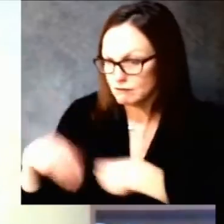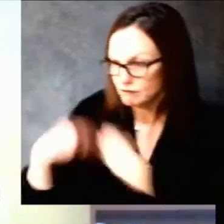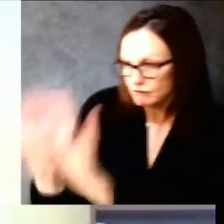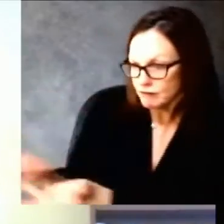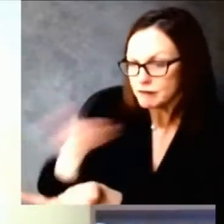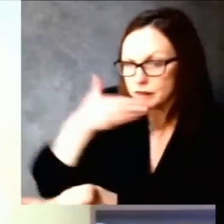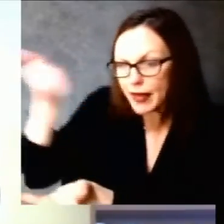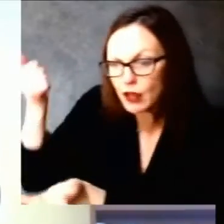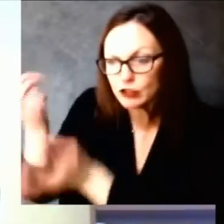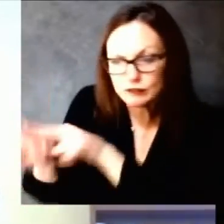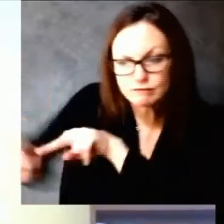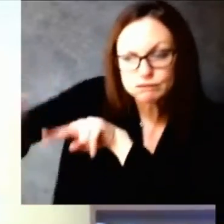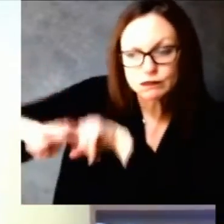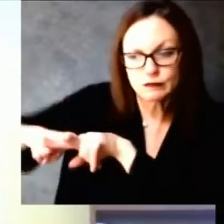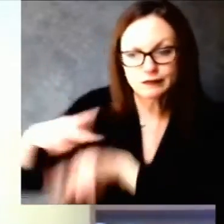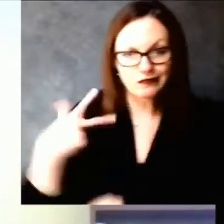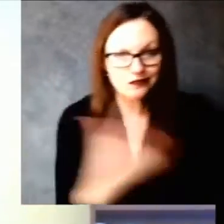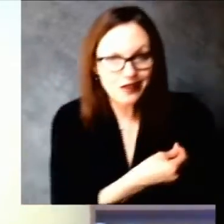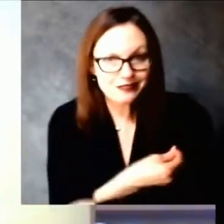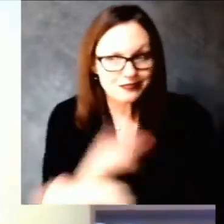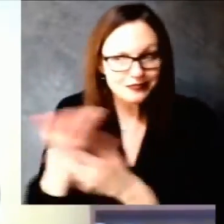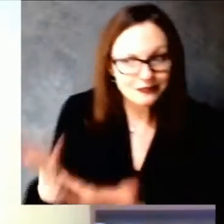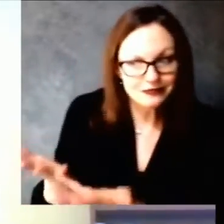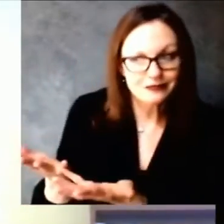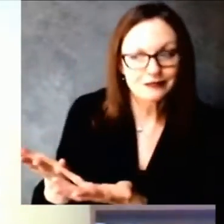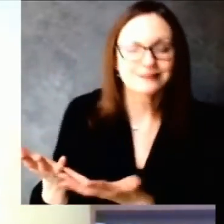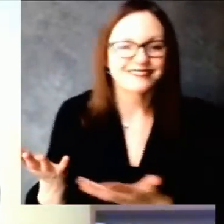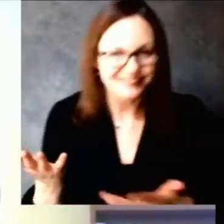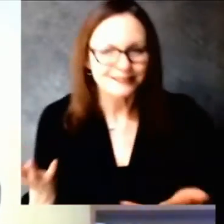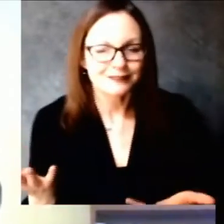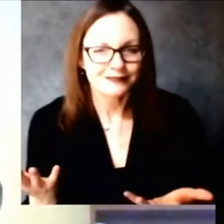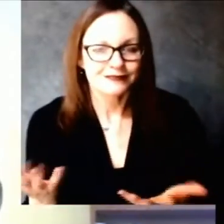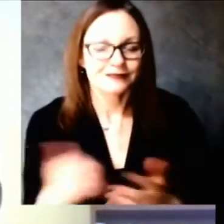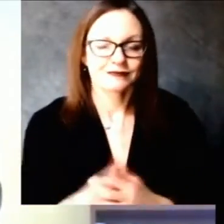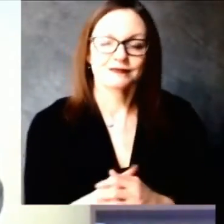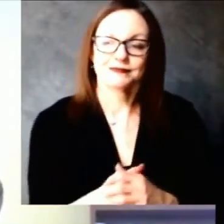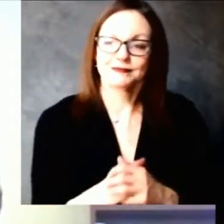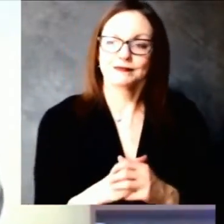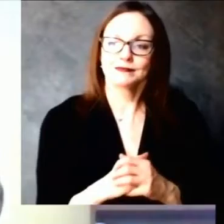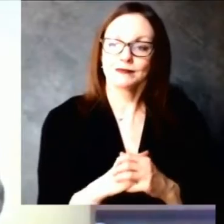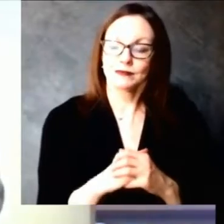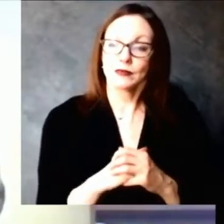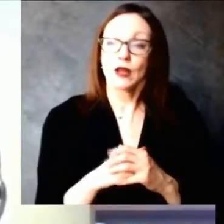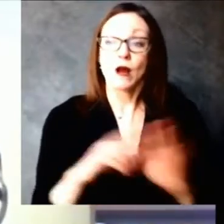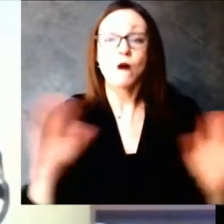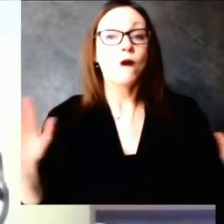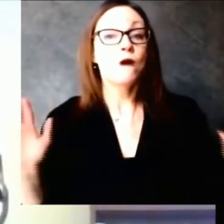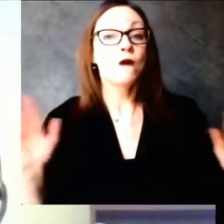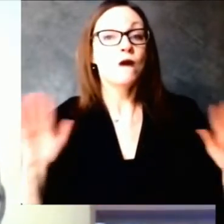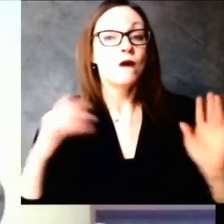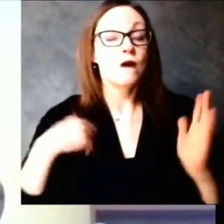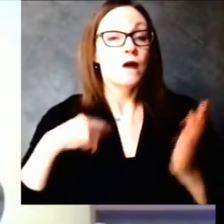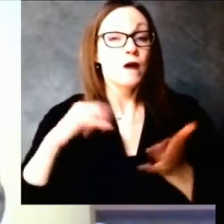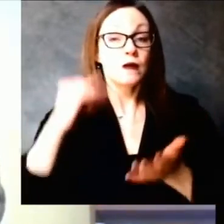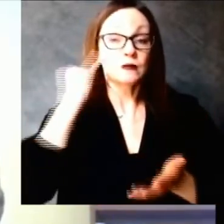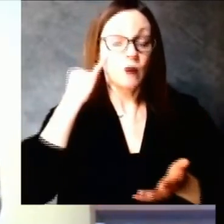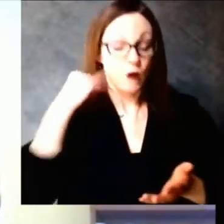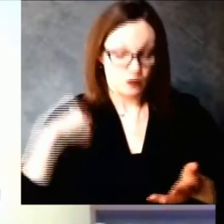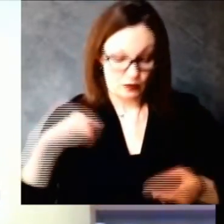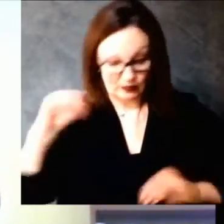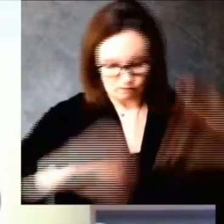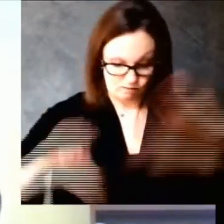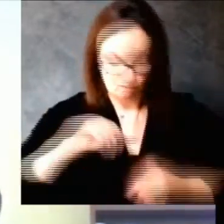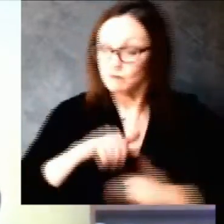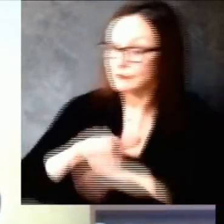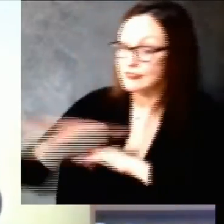that um you know as i heard dr izzard say don't assume we're vaccine hesitant until you've given us the vaccine to actually give to people